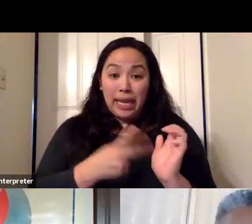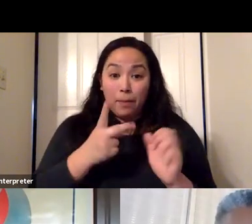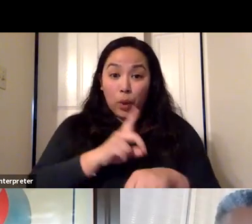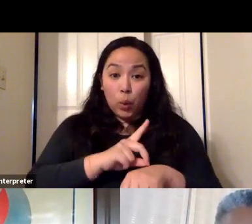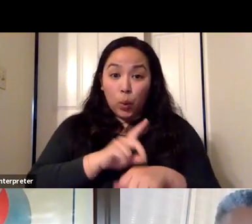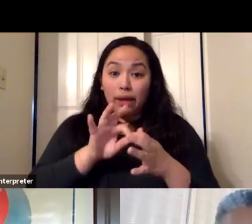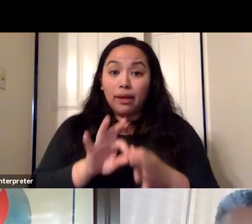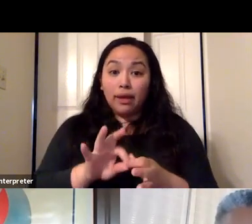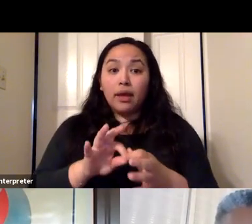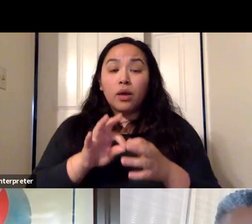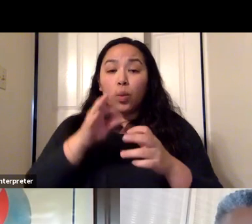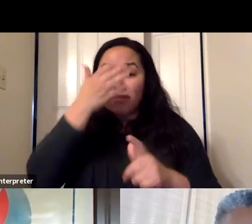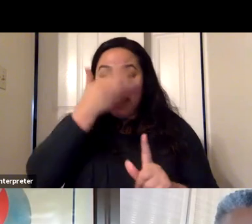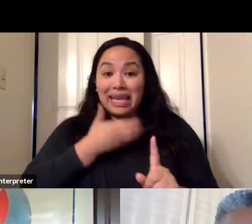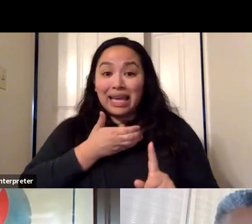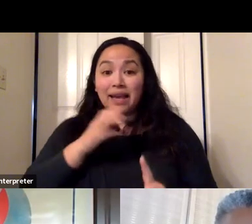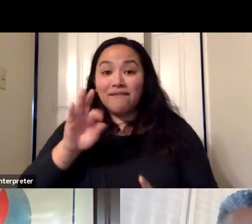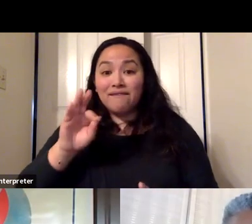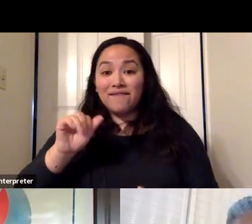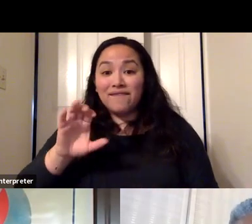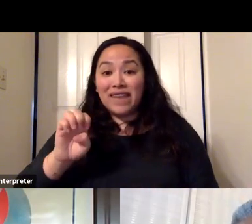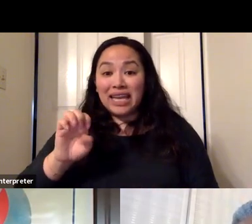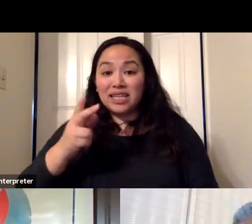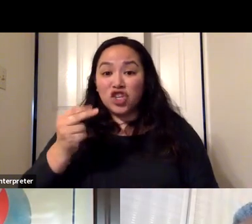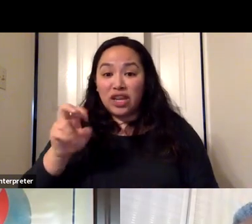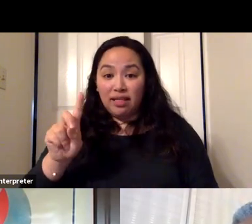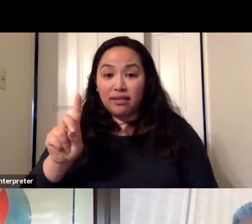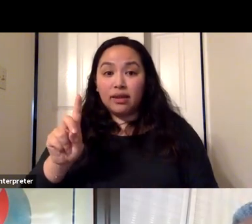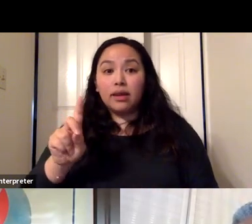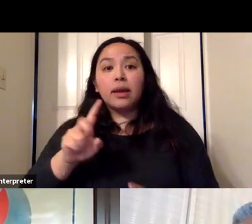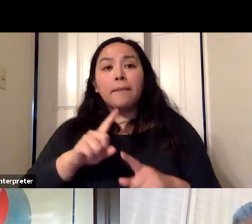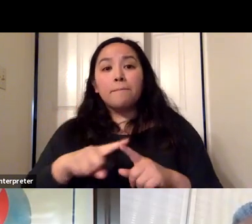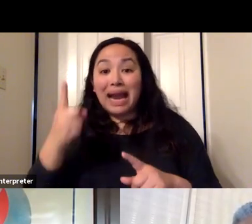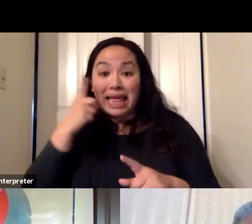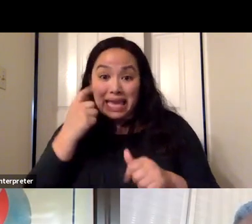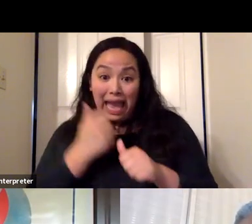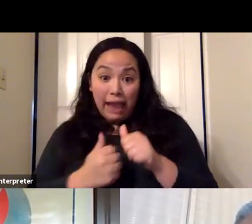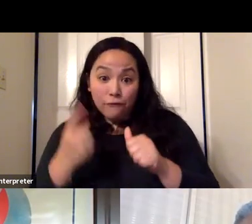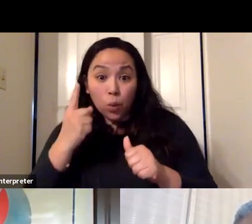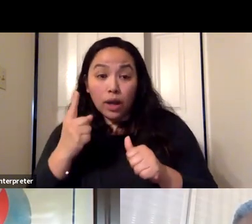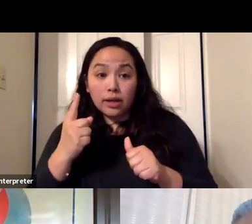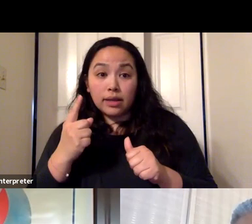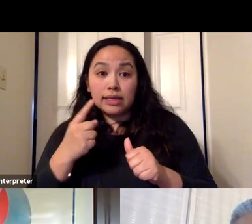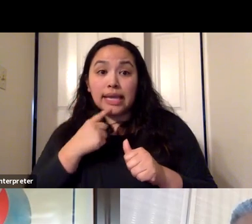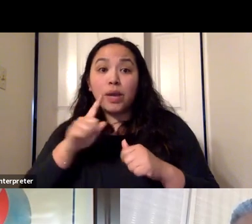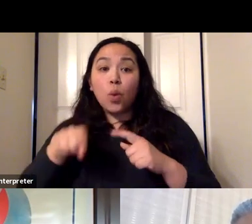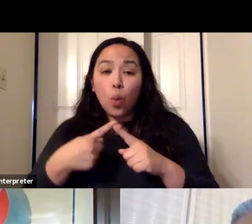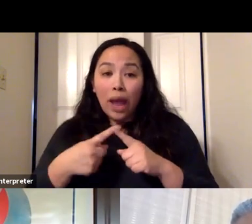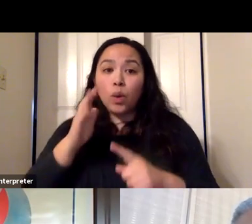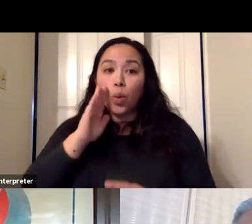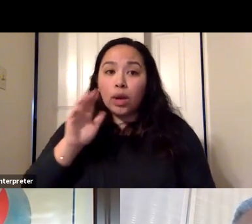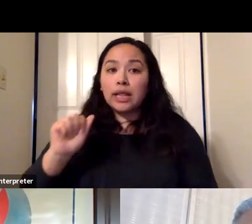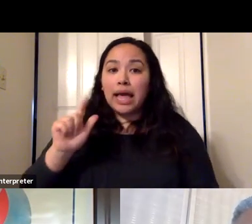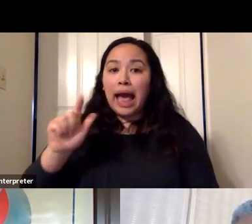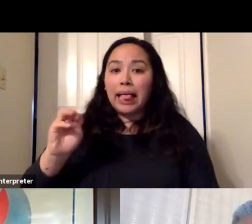around the face shield question but the question that I would like answered live. I think it's on everybody's mind. When will Alameda county get to the yellow